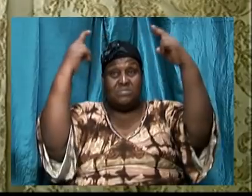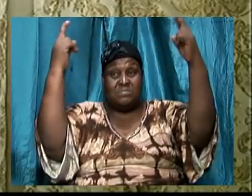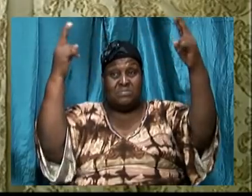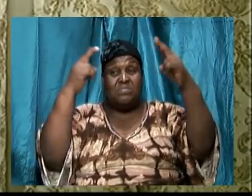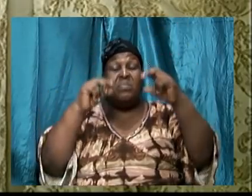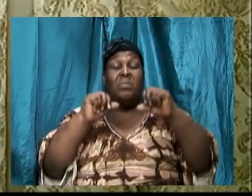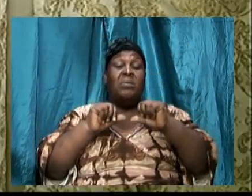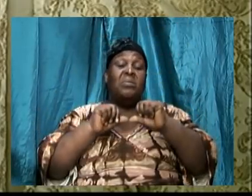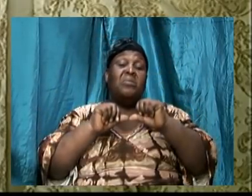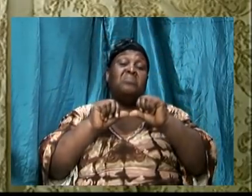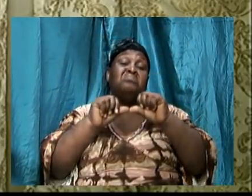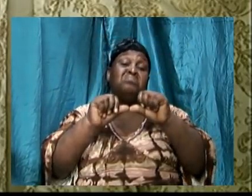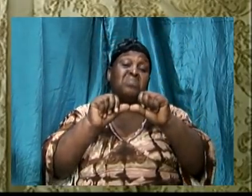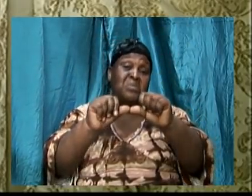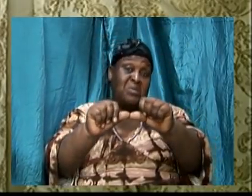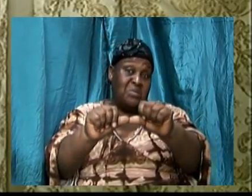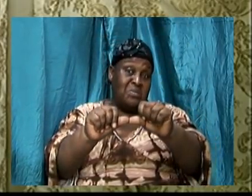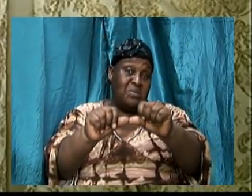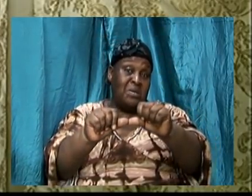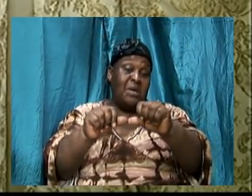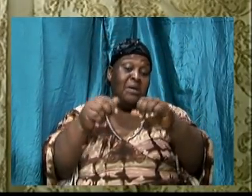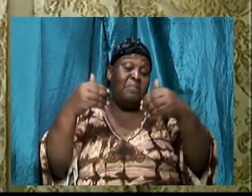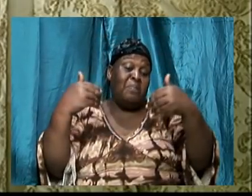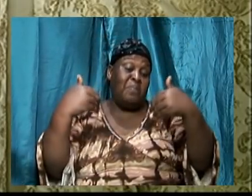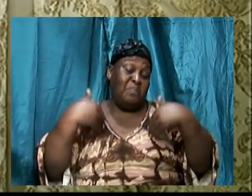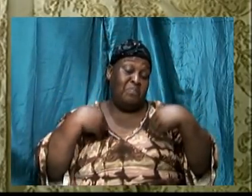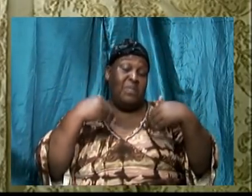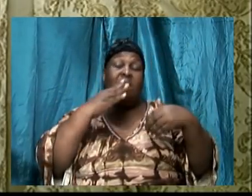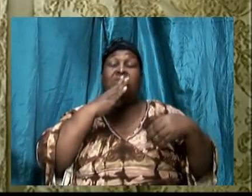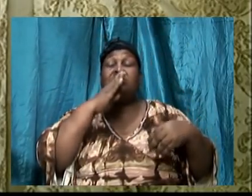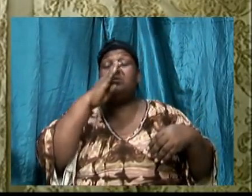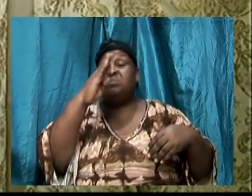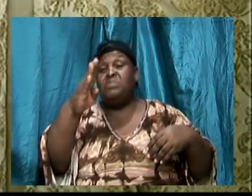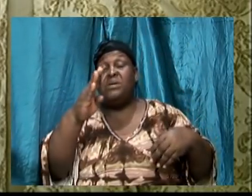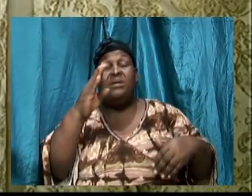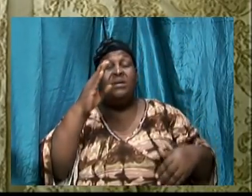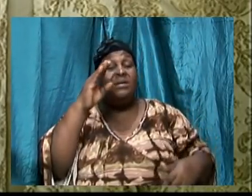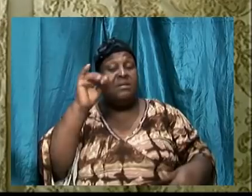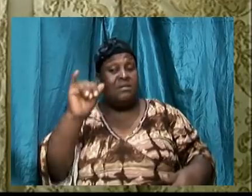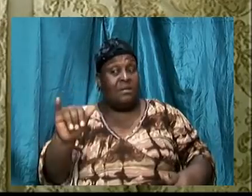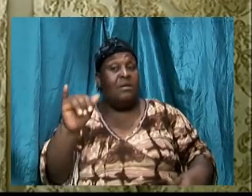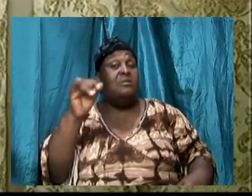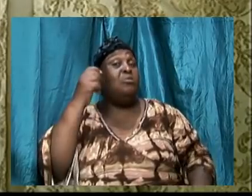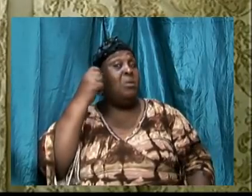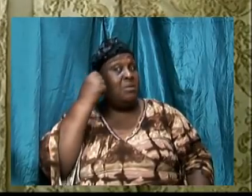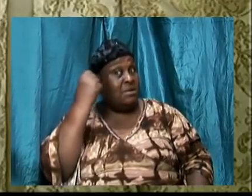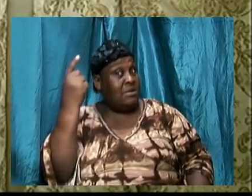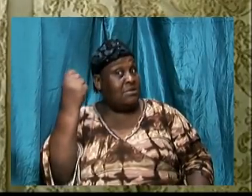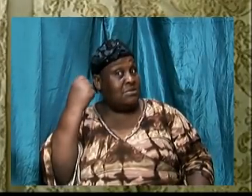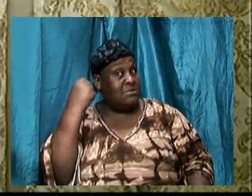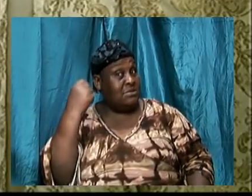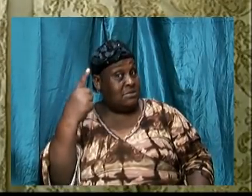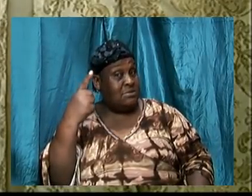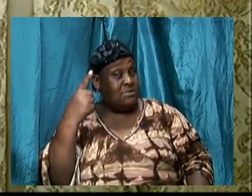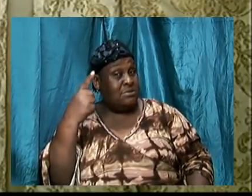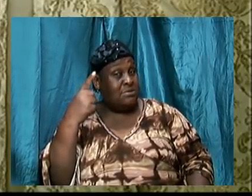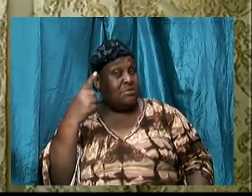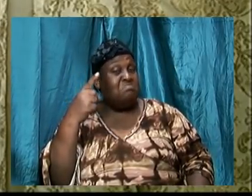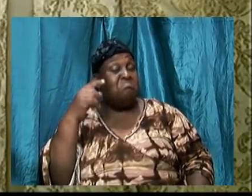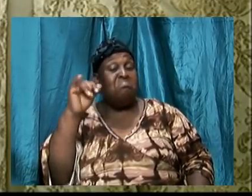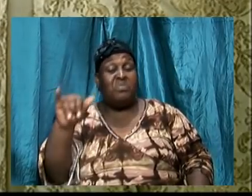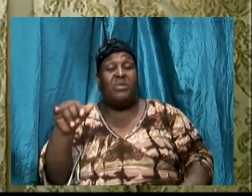constantly, there has to be that understanding that the word is a